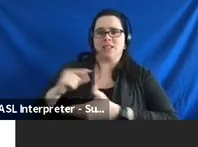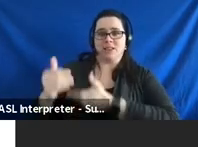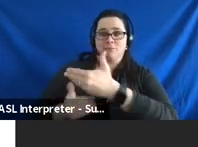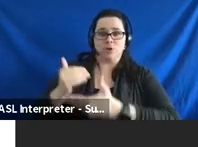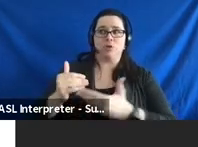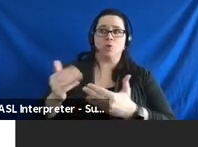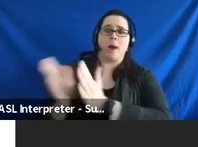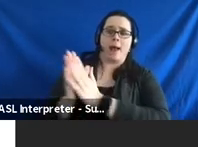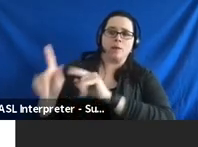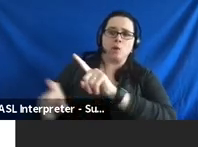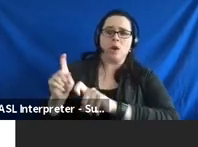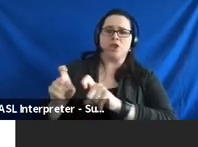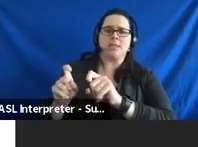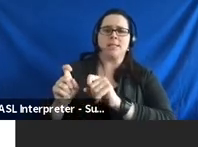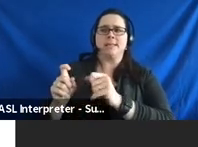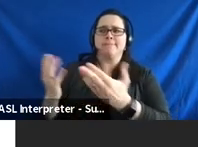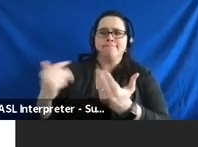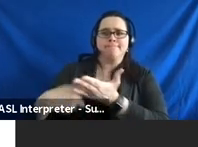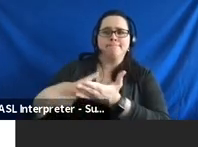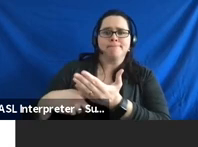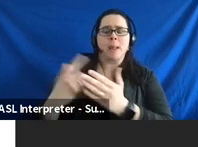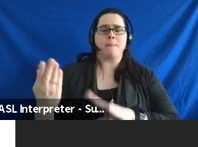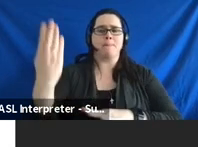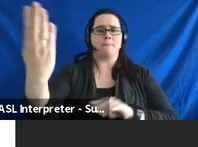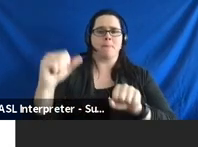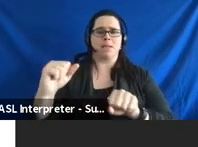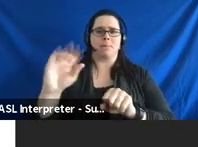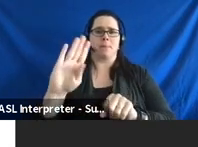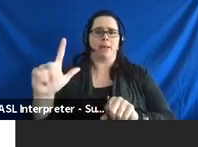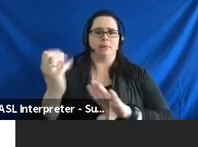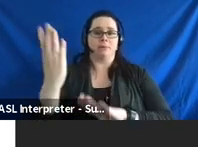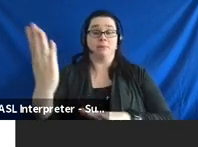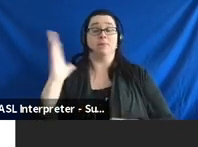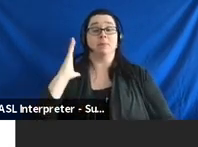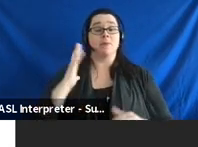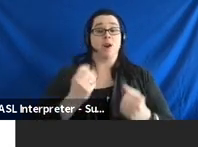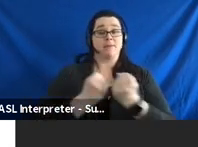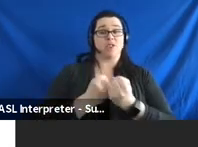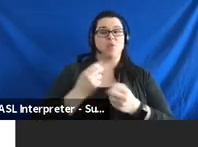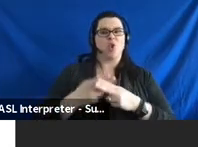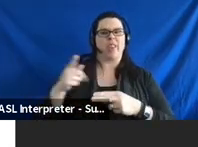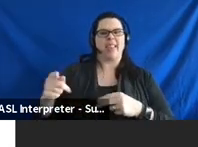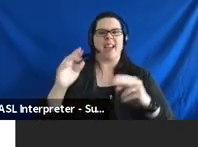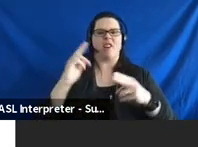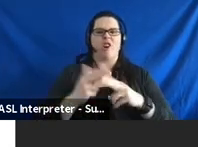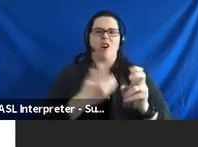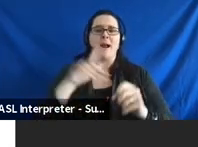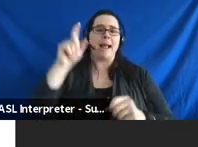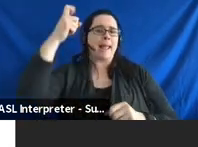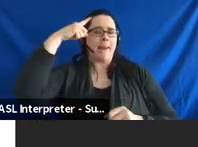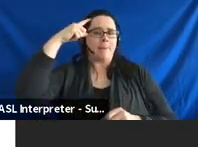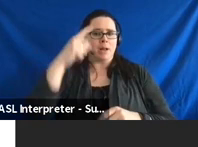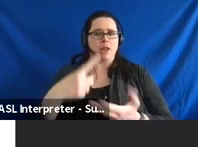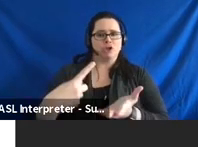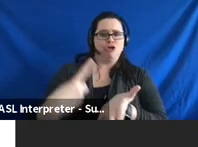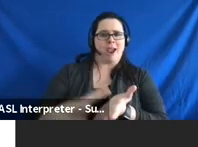questions about proposed legislation. And earlier, when we were talking about our advocacy goal, we called this our capital chats. But it's our at